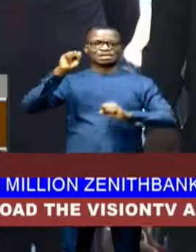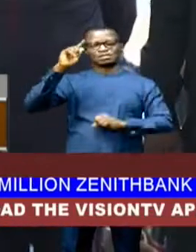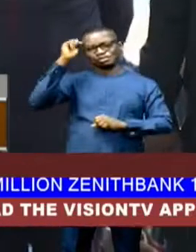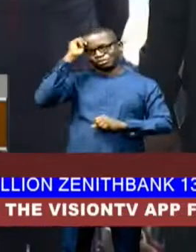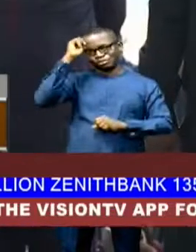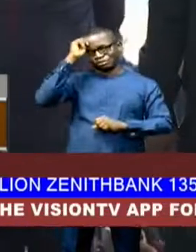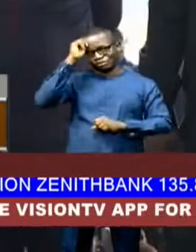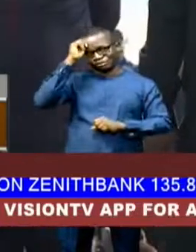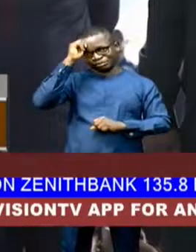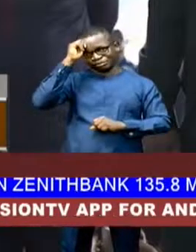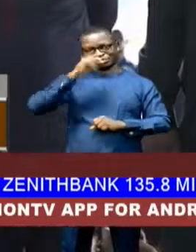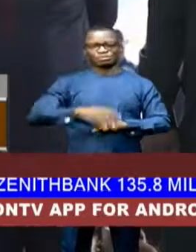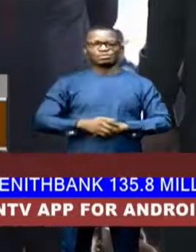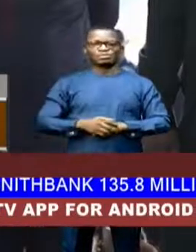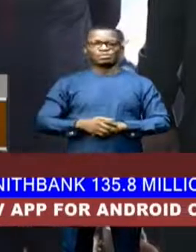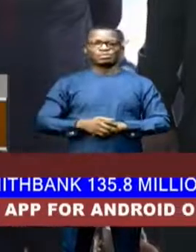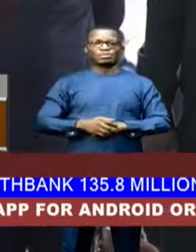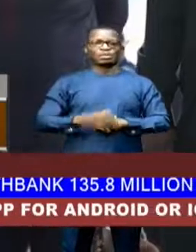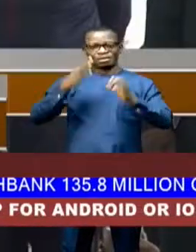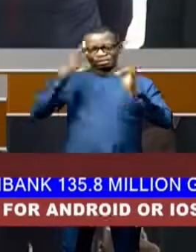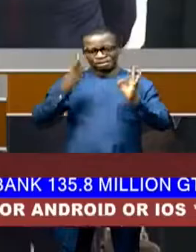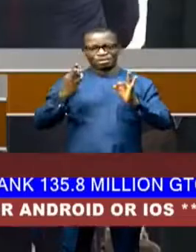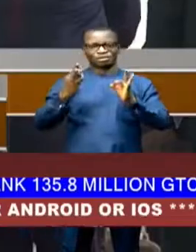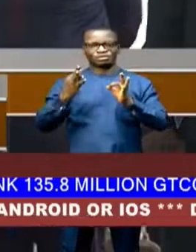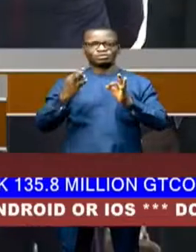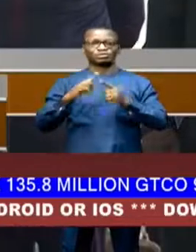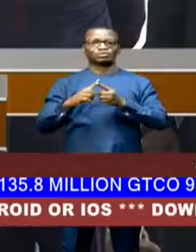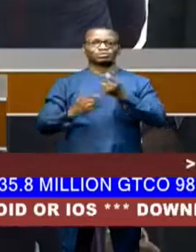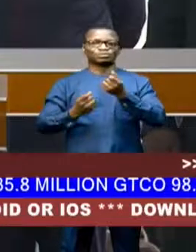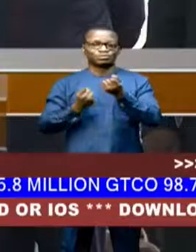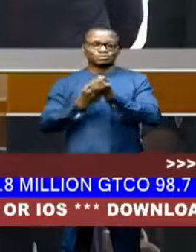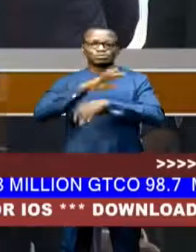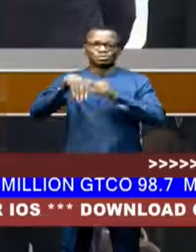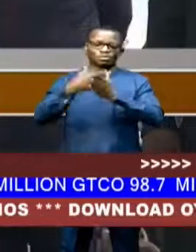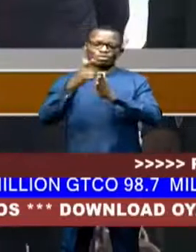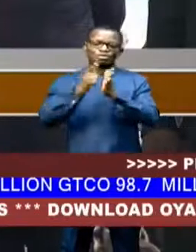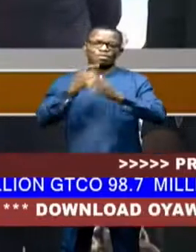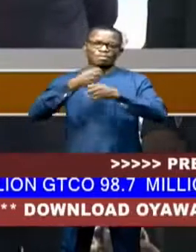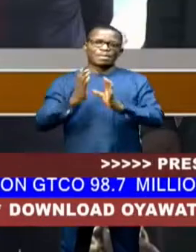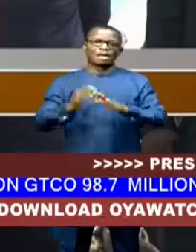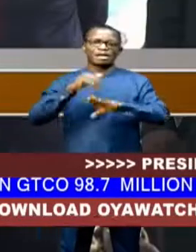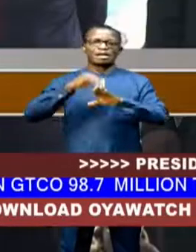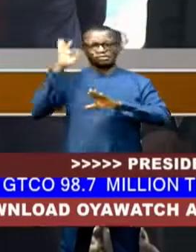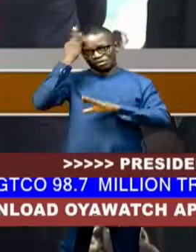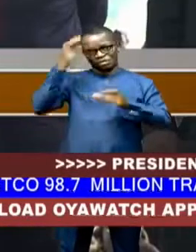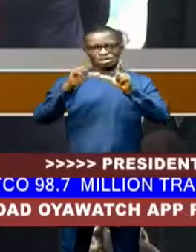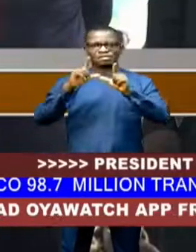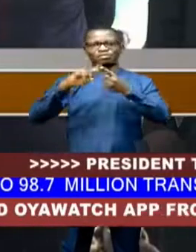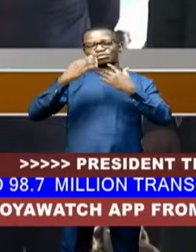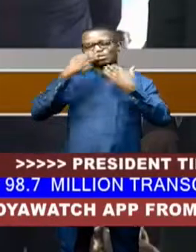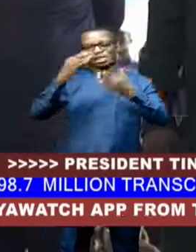decided to assist all lawmakers at the federal level to touch the people at home.